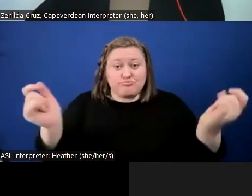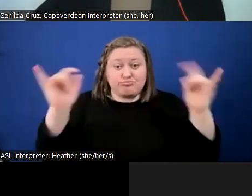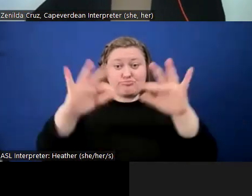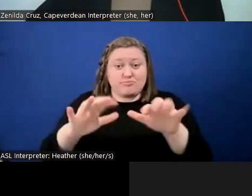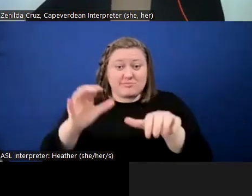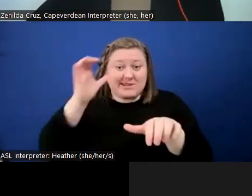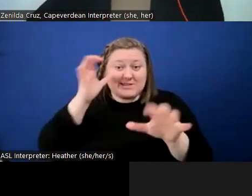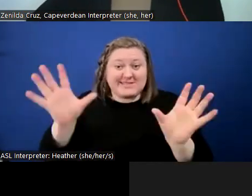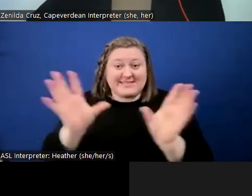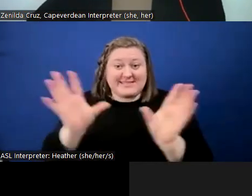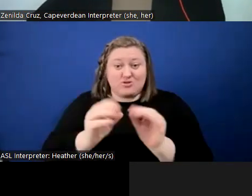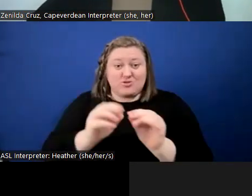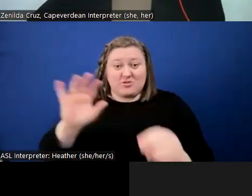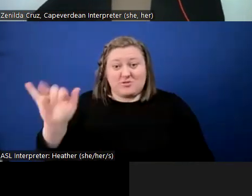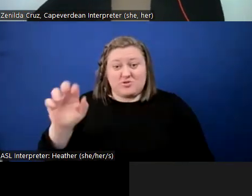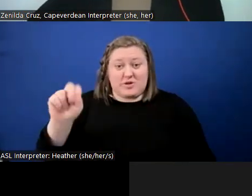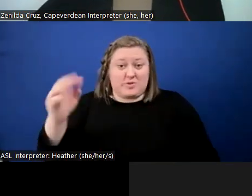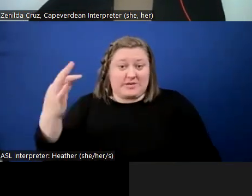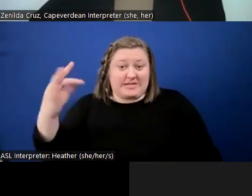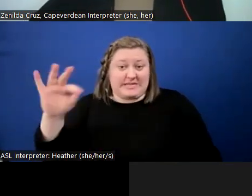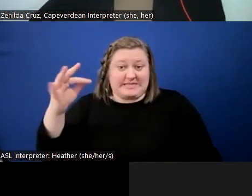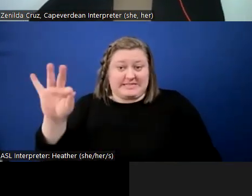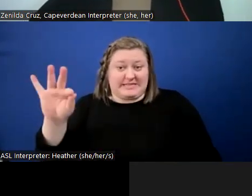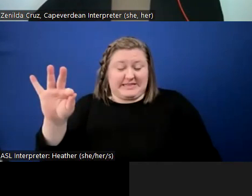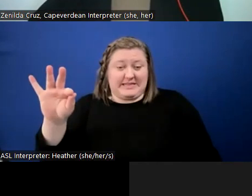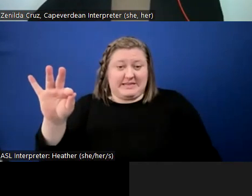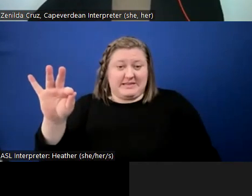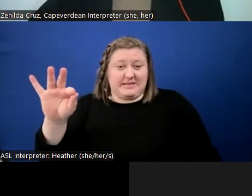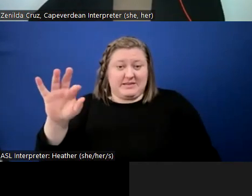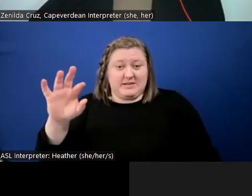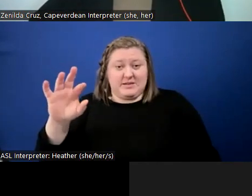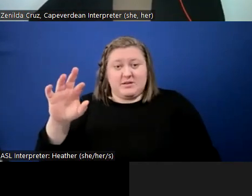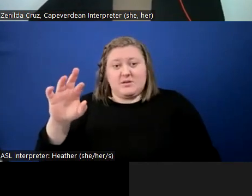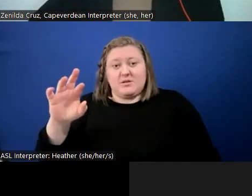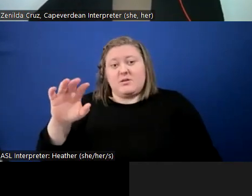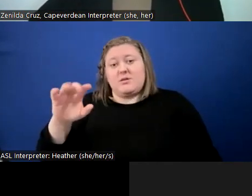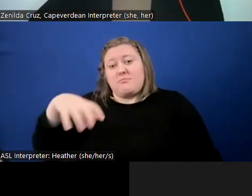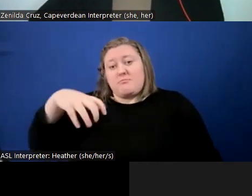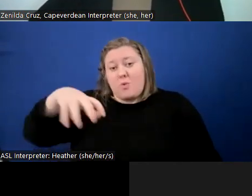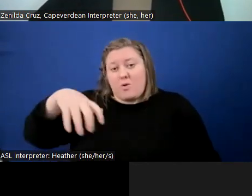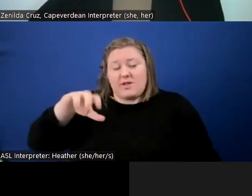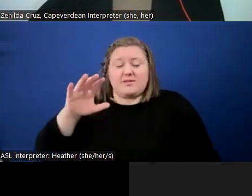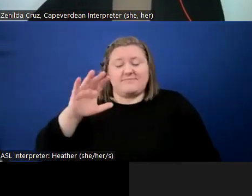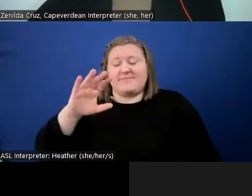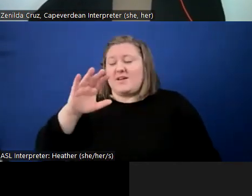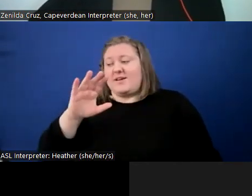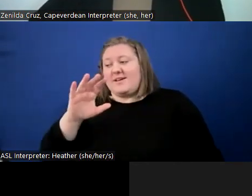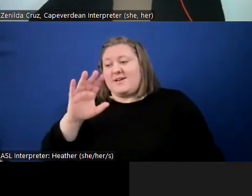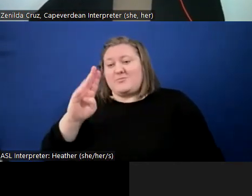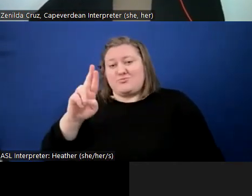up on January 19 at the Bruce C. Bolin Municipal Building in Roxbury.